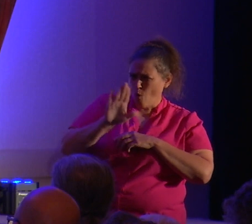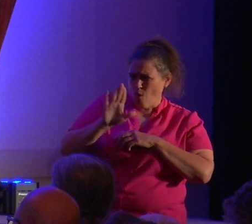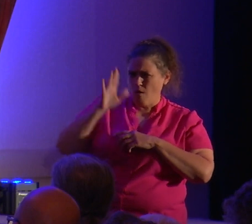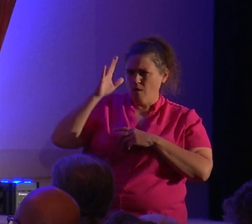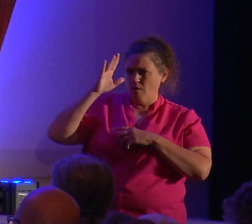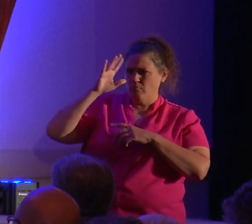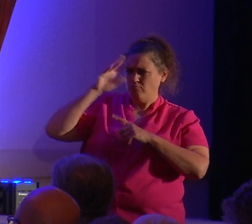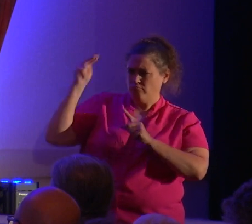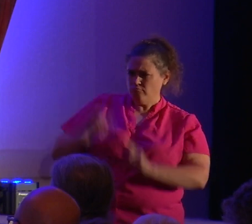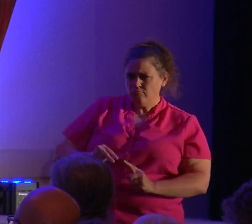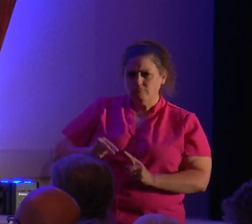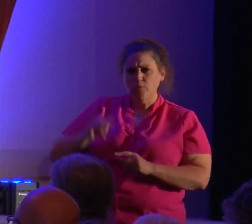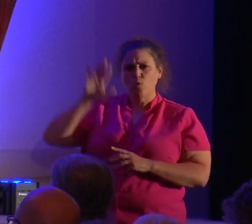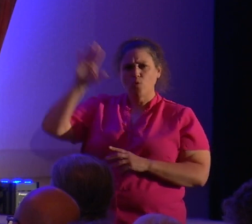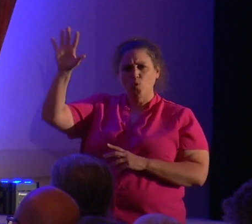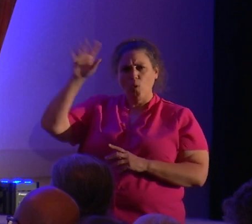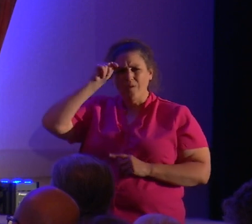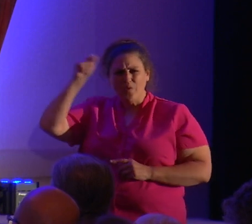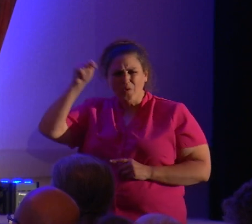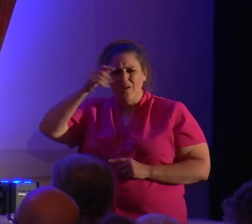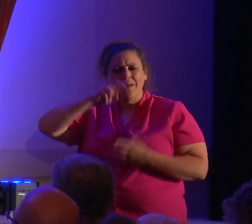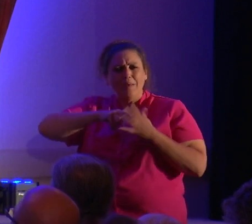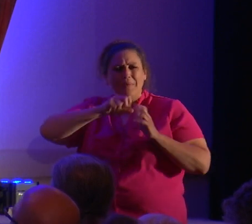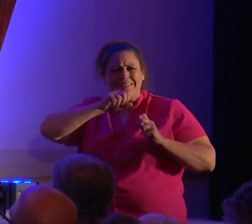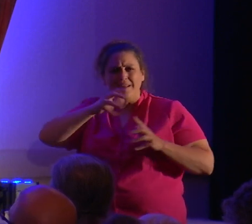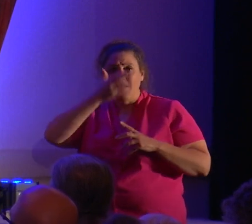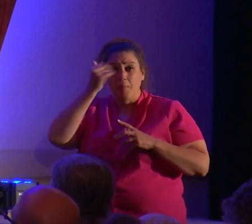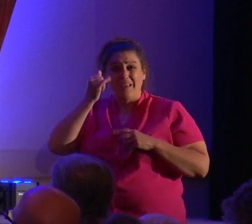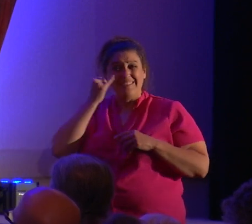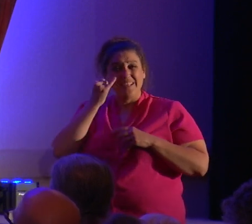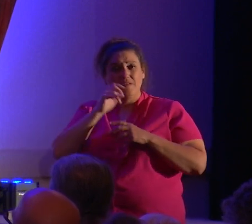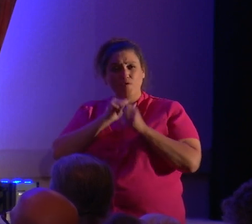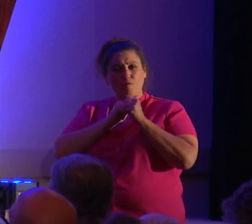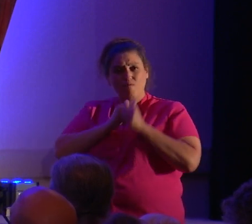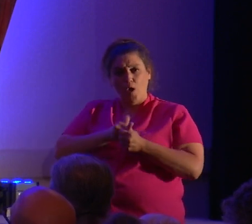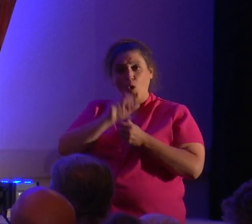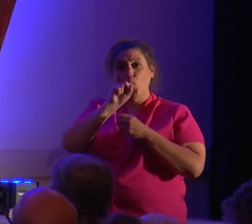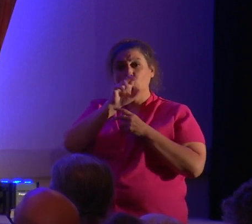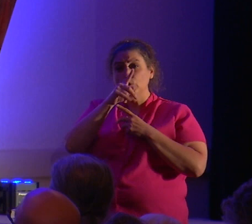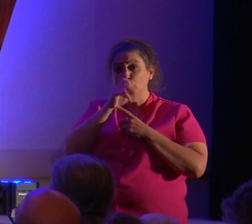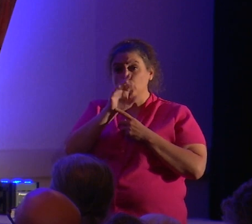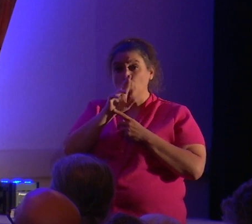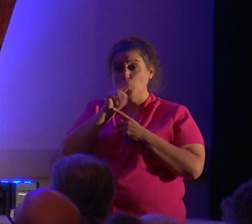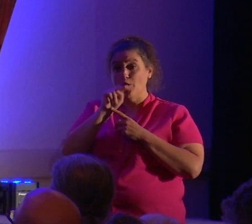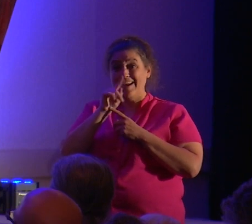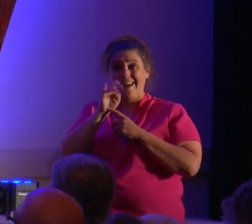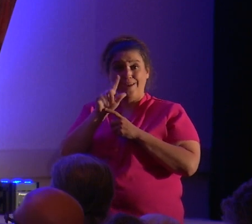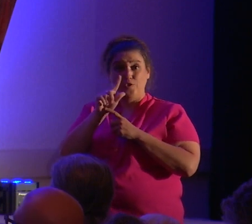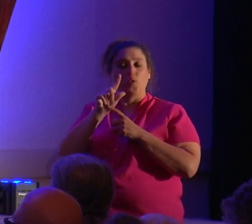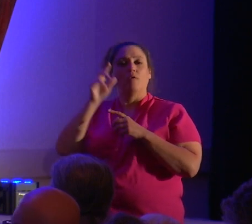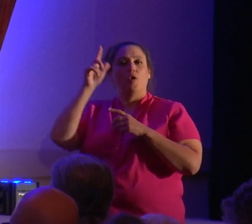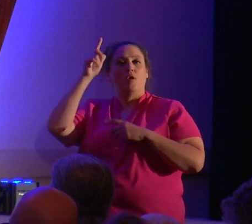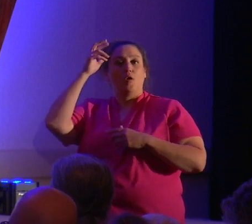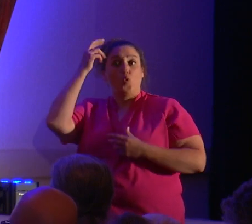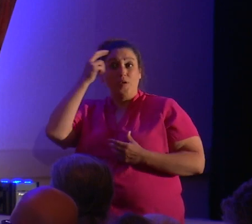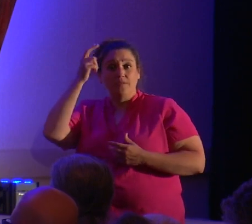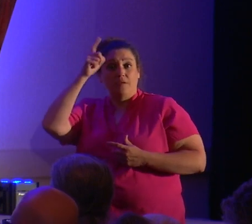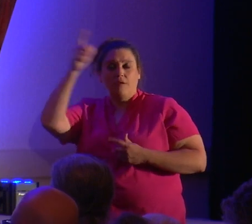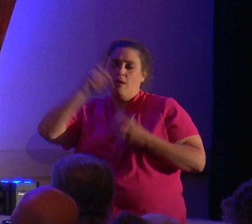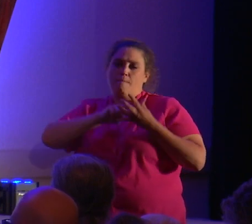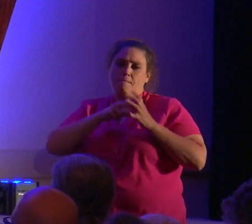means nothing, because in the supernatural world, reason and logic mean absolutely